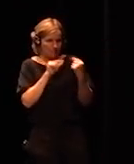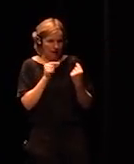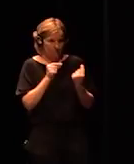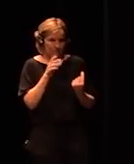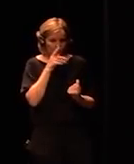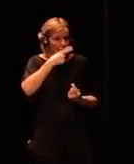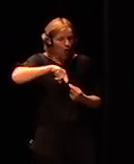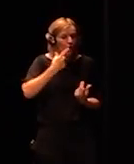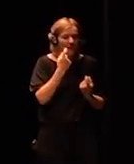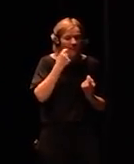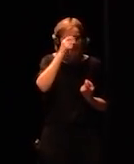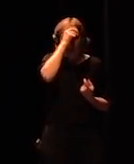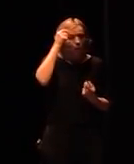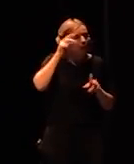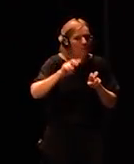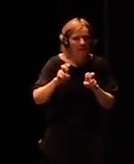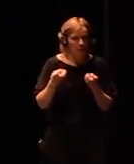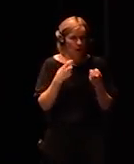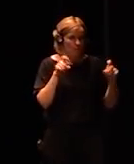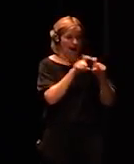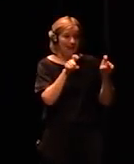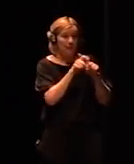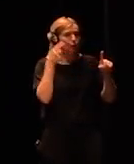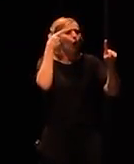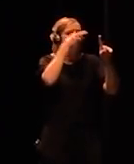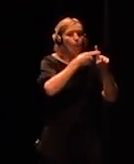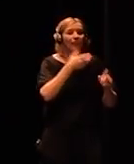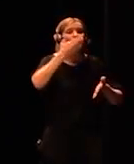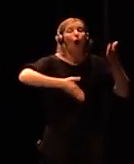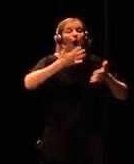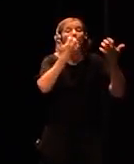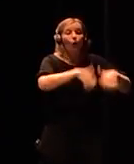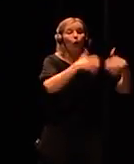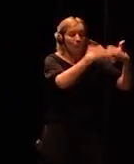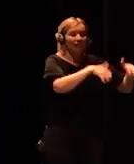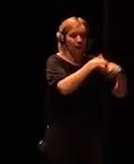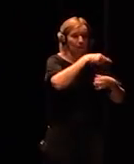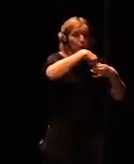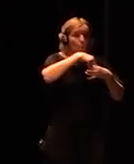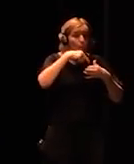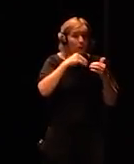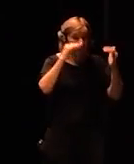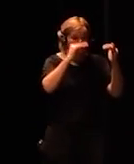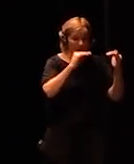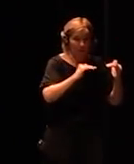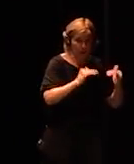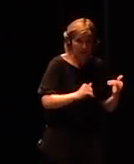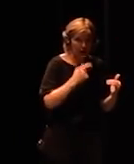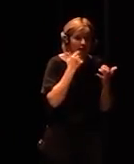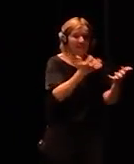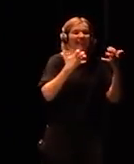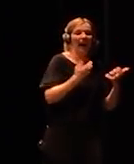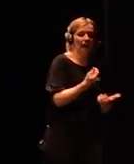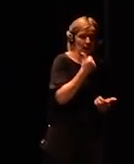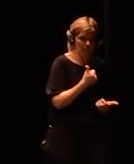most technology companies is to automate to reduce jobs and to make more money by being indispensable that's not evil